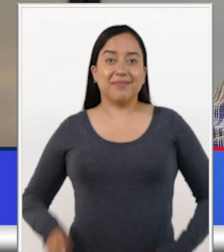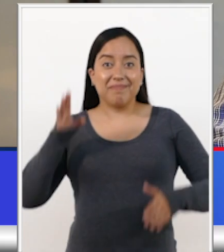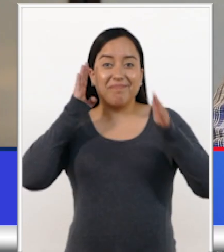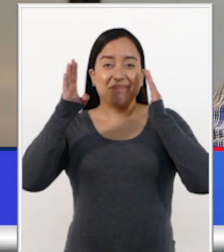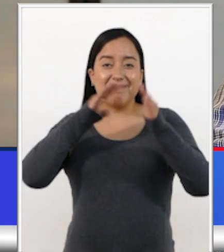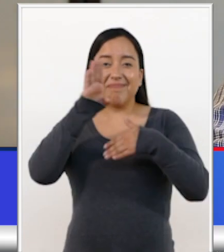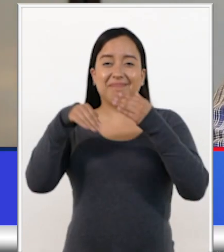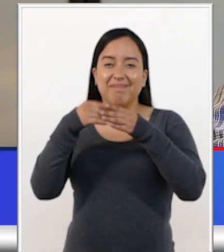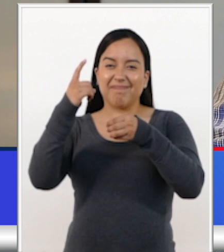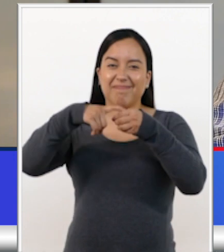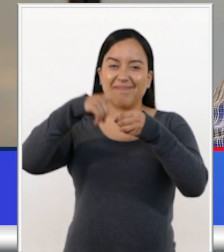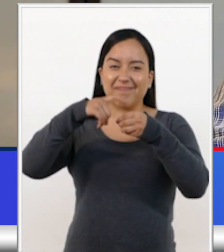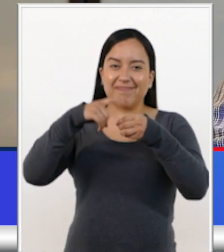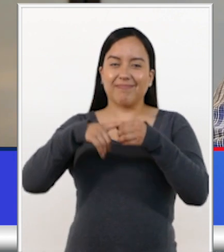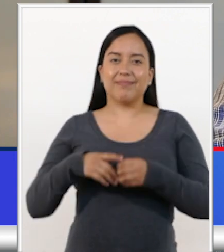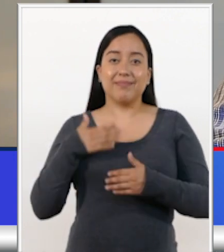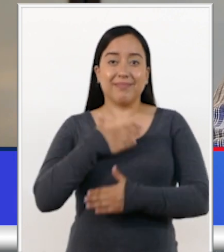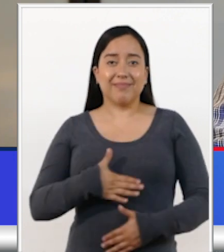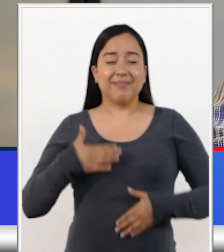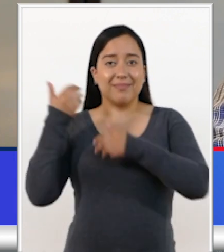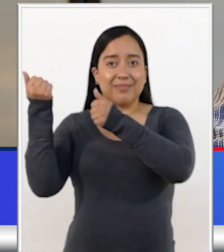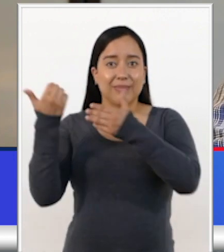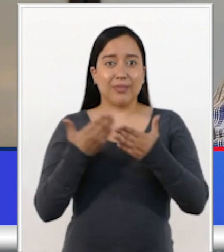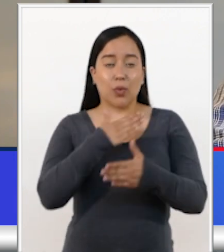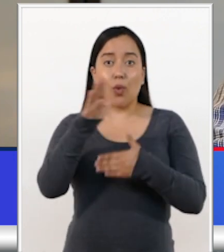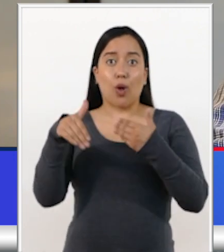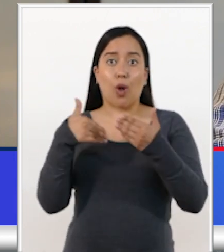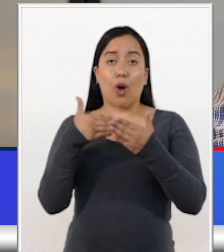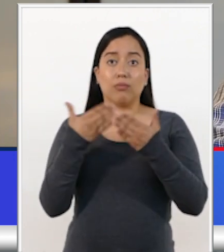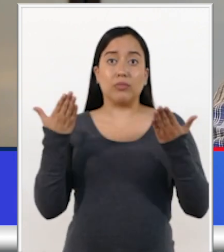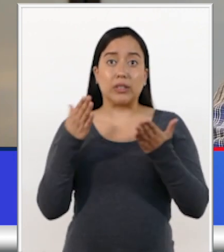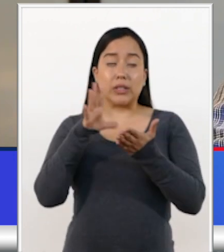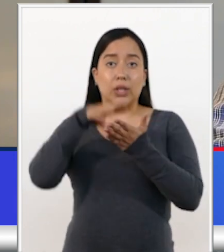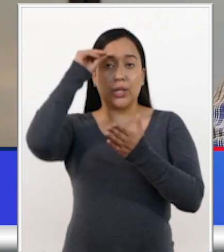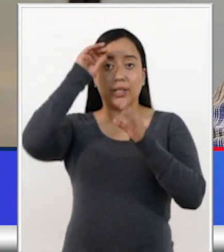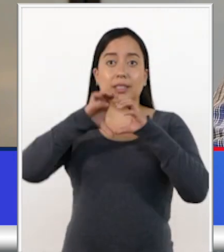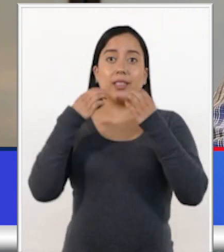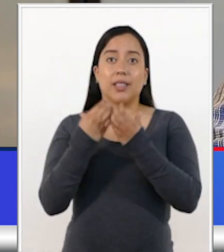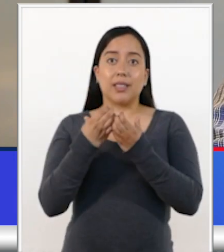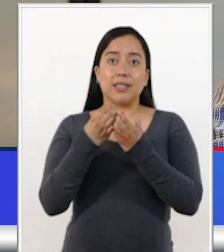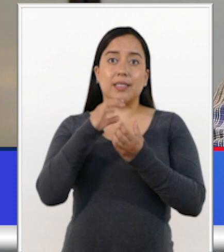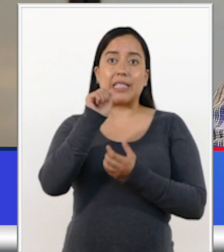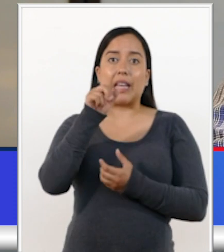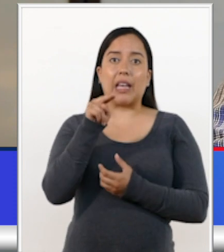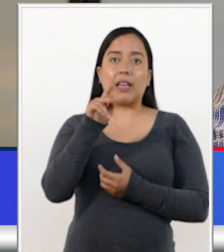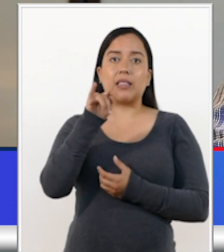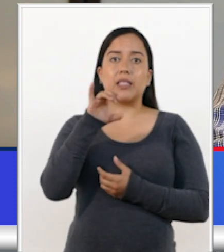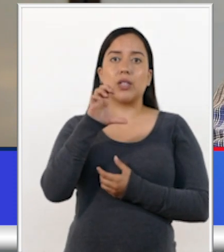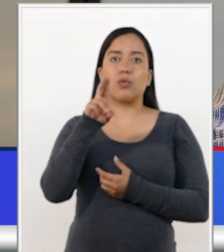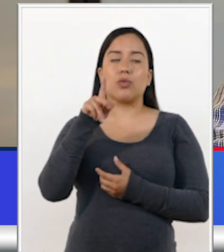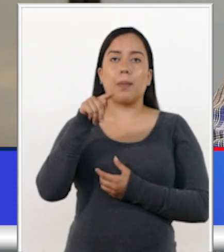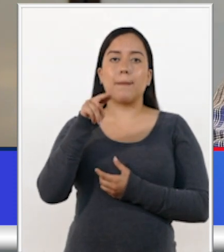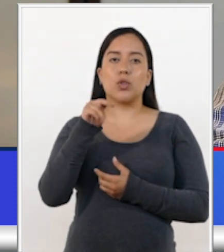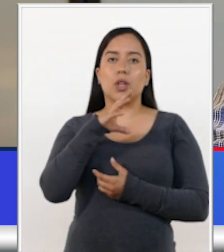Distinguished participants, it is my pleasure to welcome you all to this e-learning course on anti-corruption and sustainable